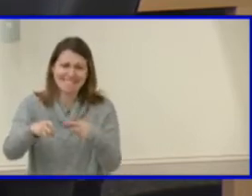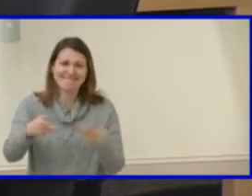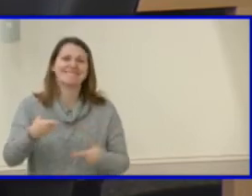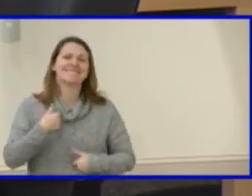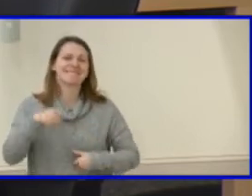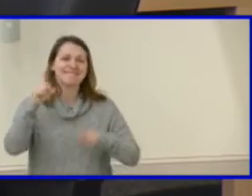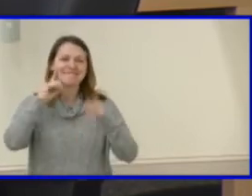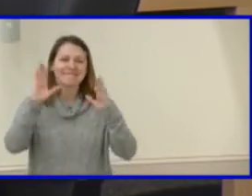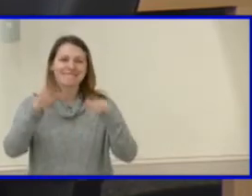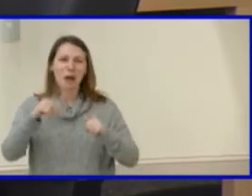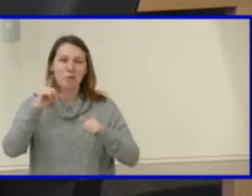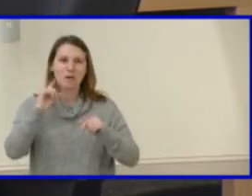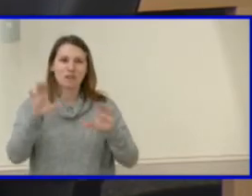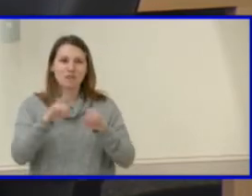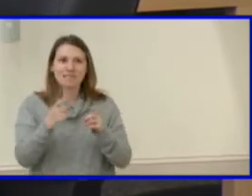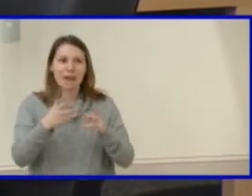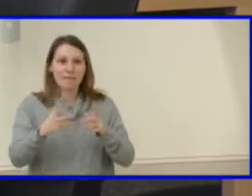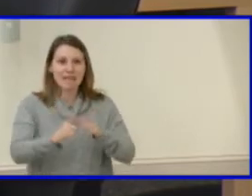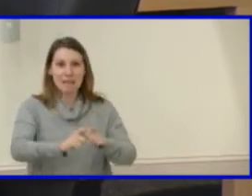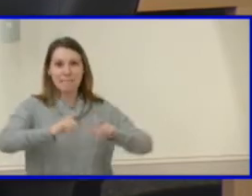something large and big for it.